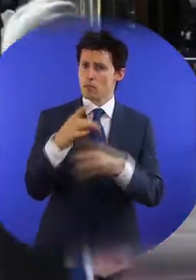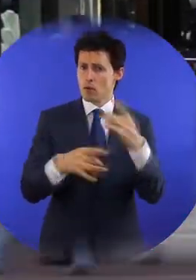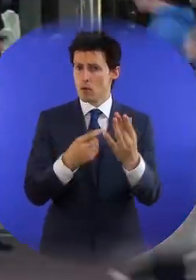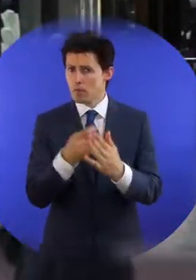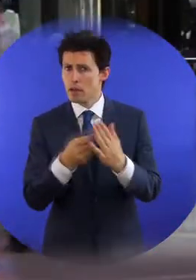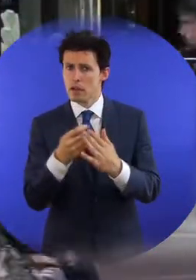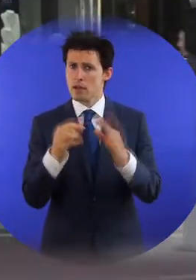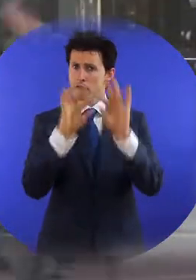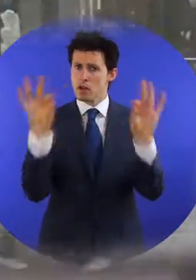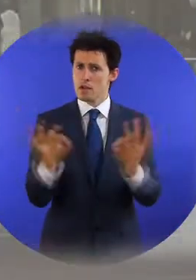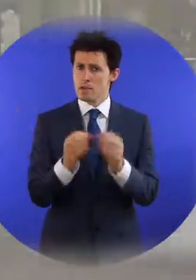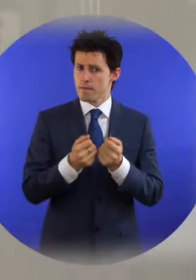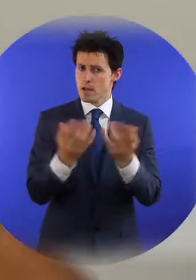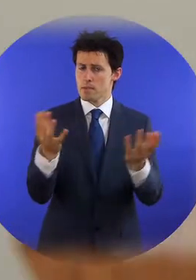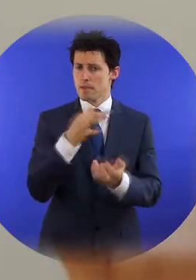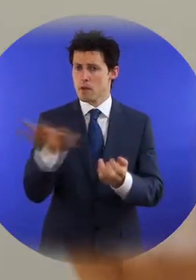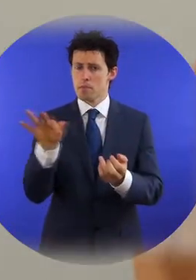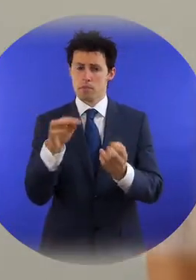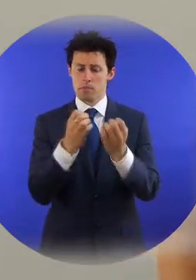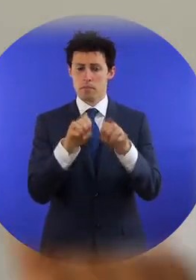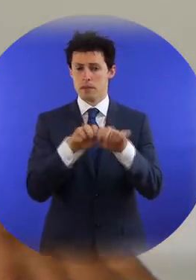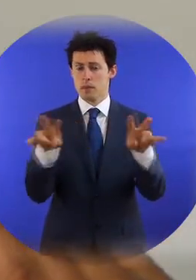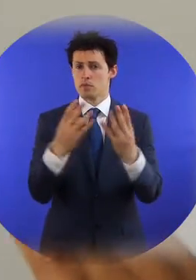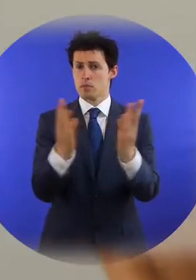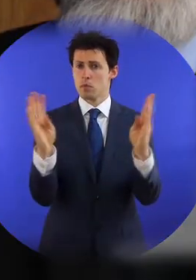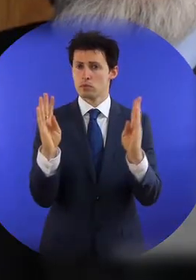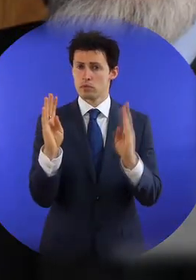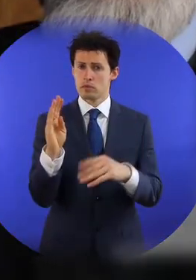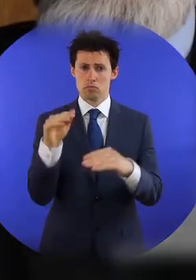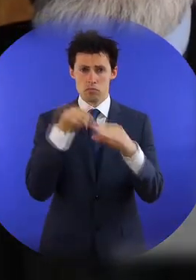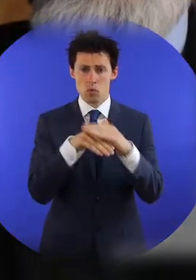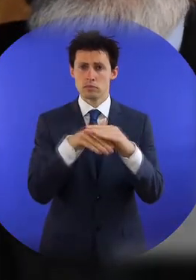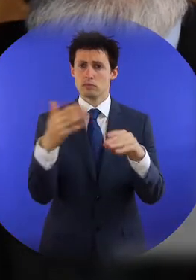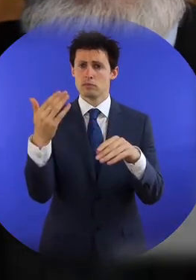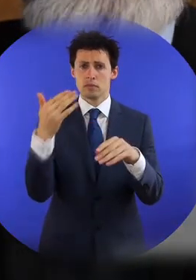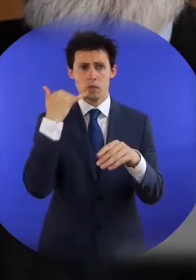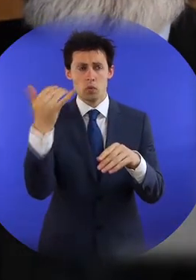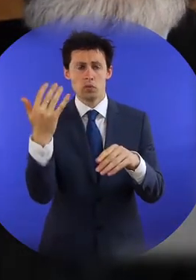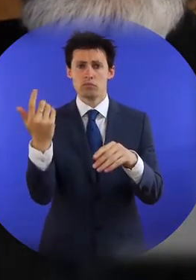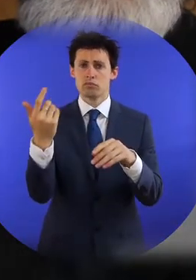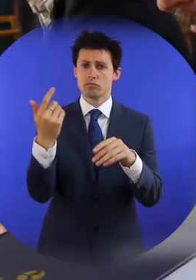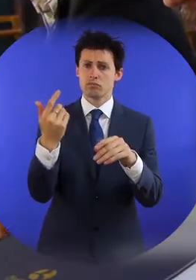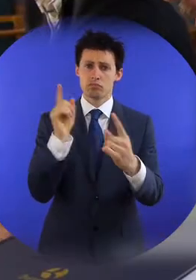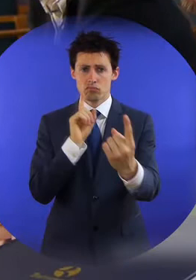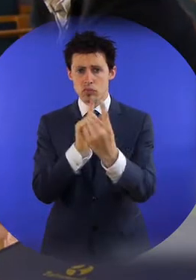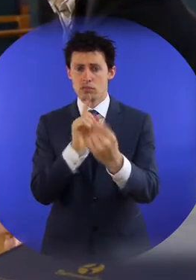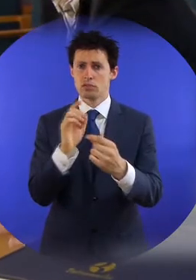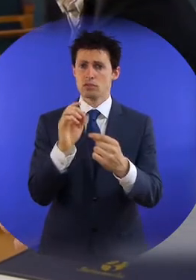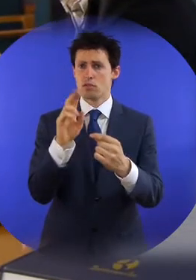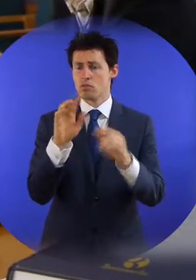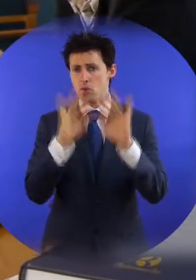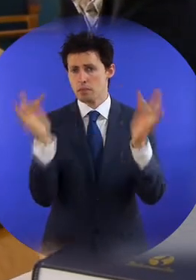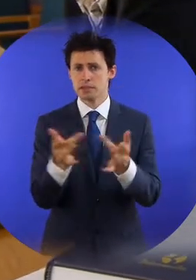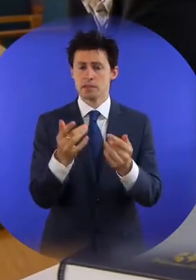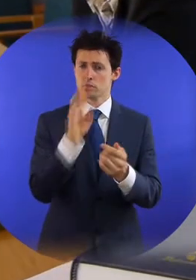When a person makes a complaint, they are known as the complainant. The person or organisation complained about is known as the